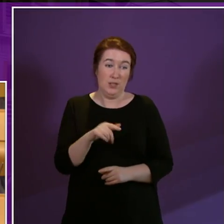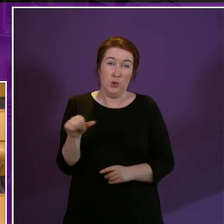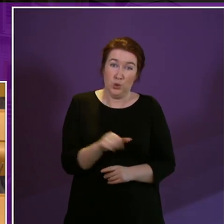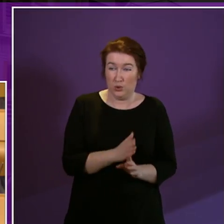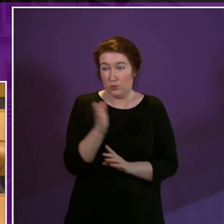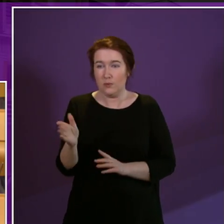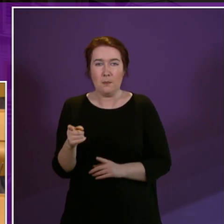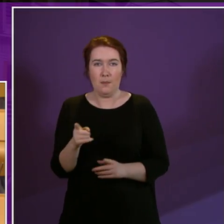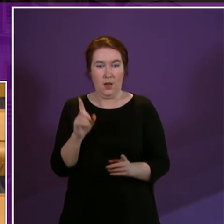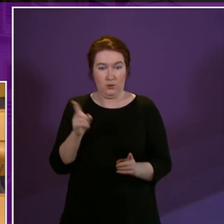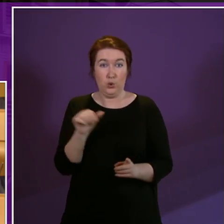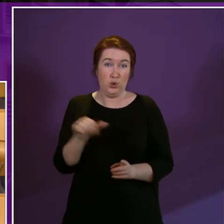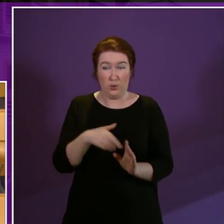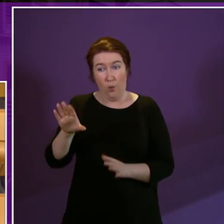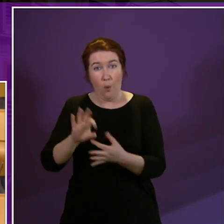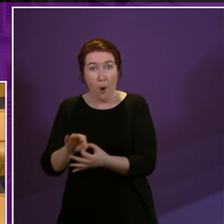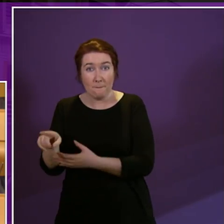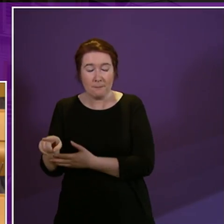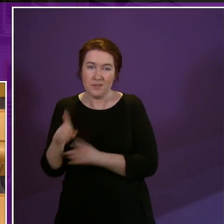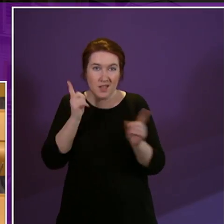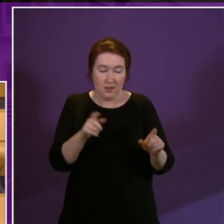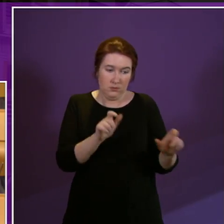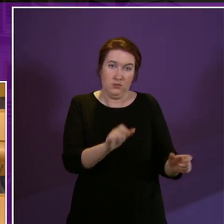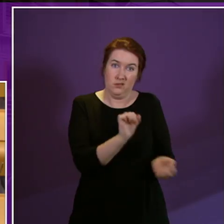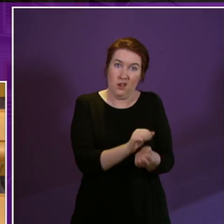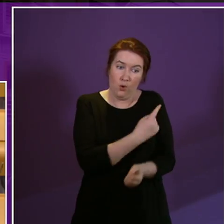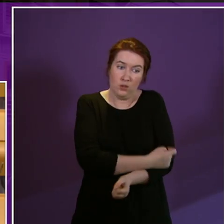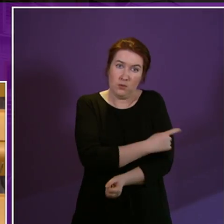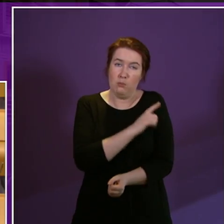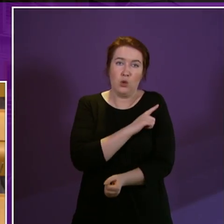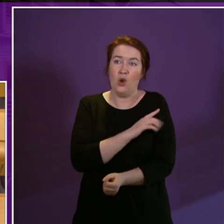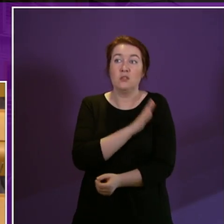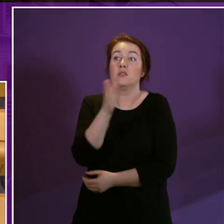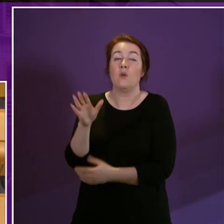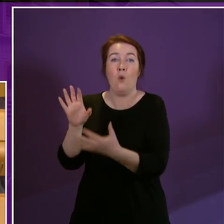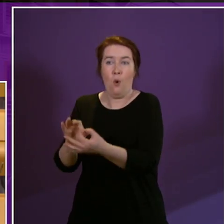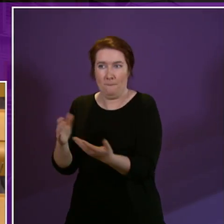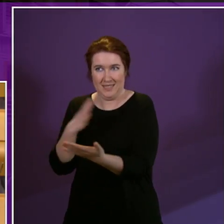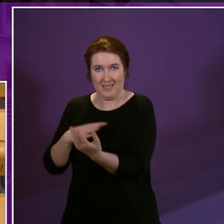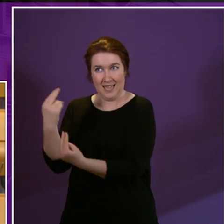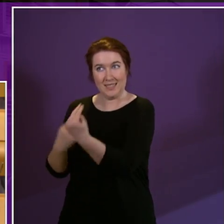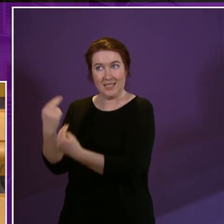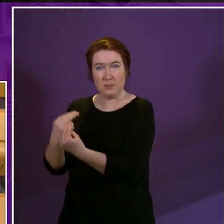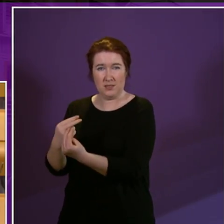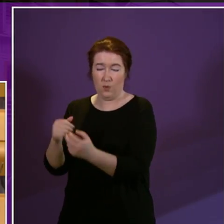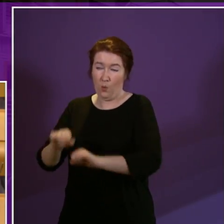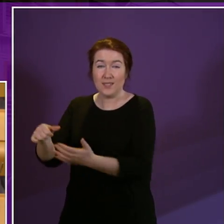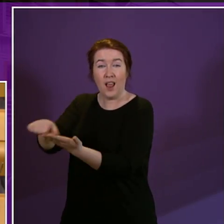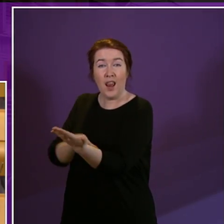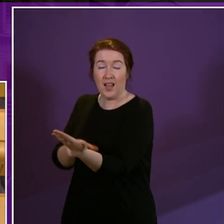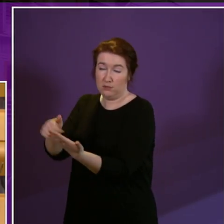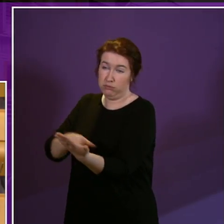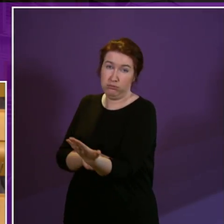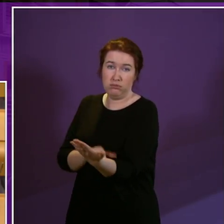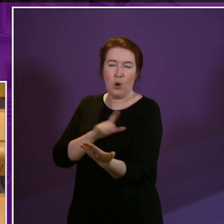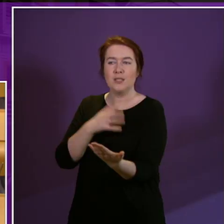waiting for a care package but there are massive waiting lists out there in terms of people waiting for assessments to actually get to the point of getting